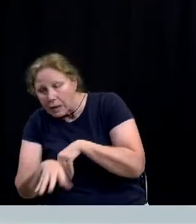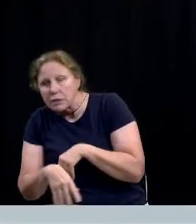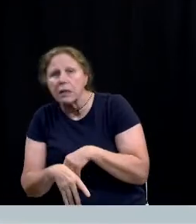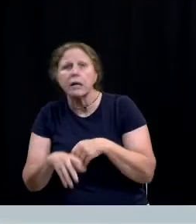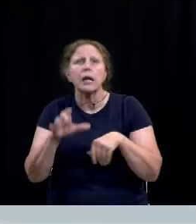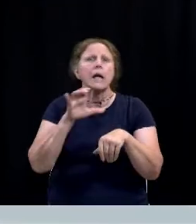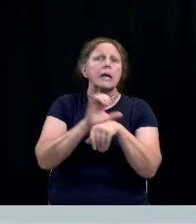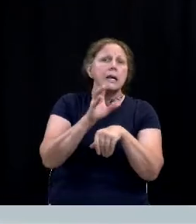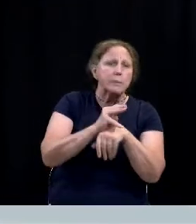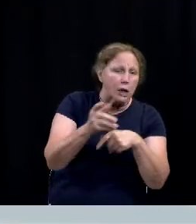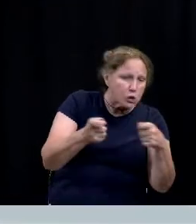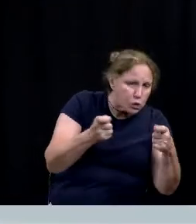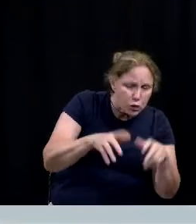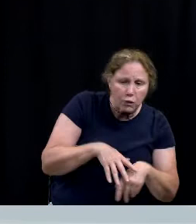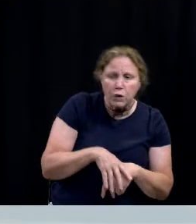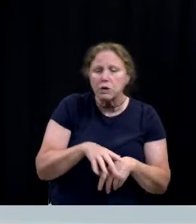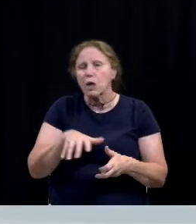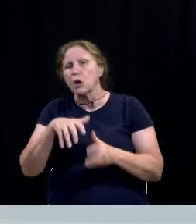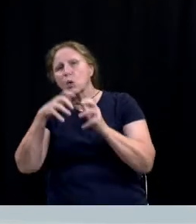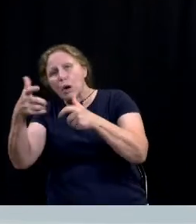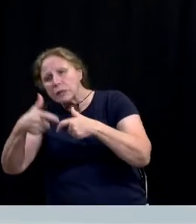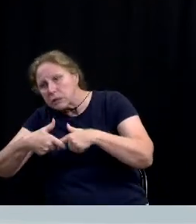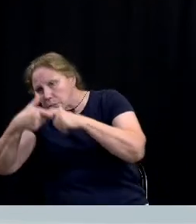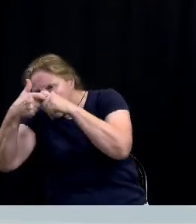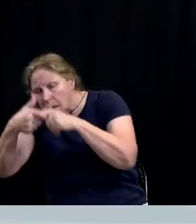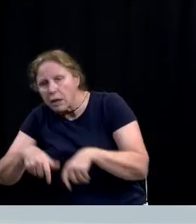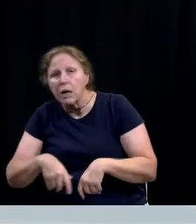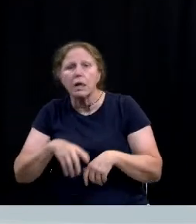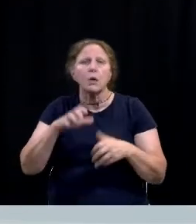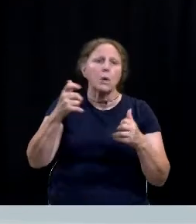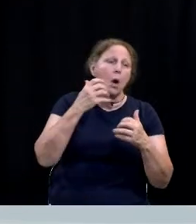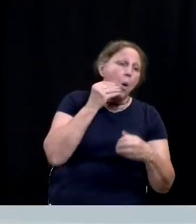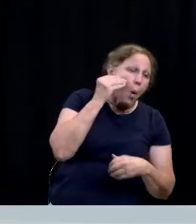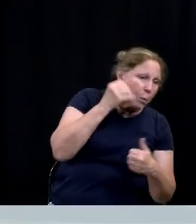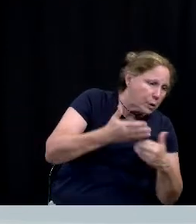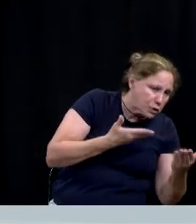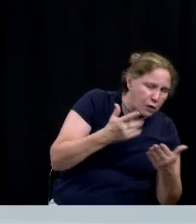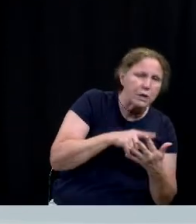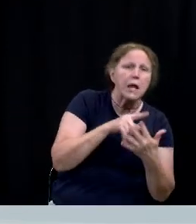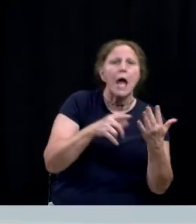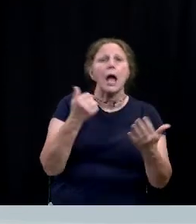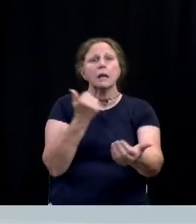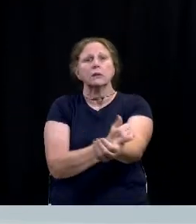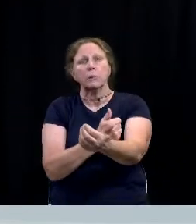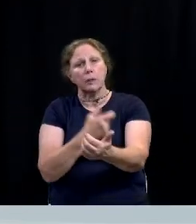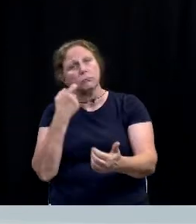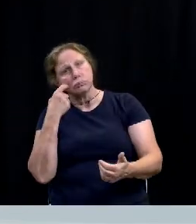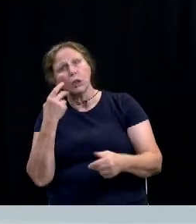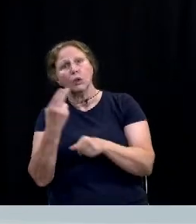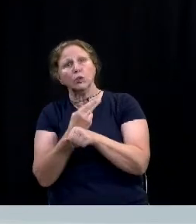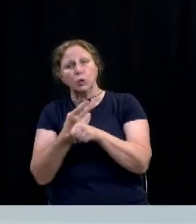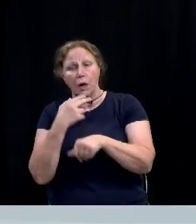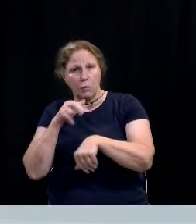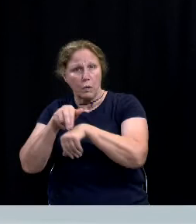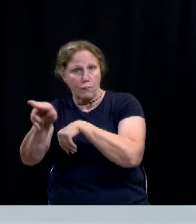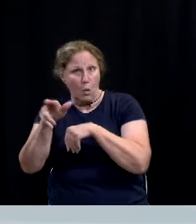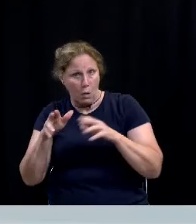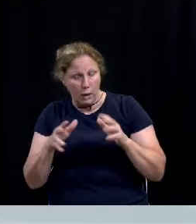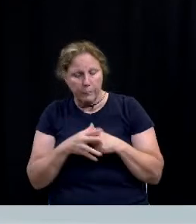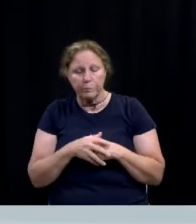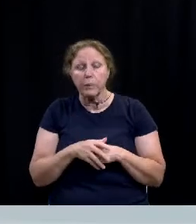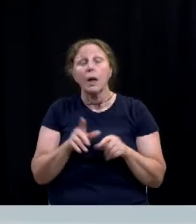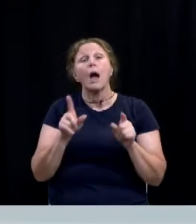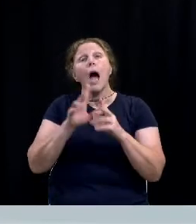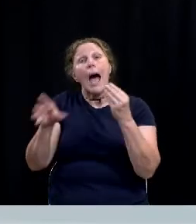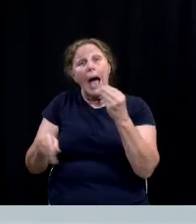services crisis respite crisis residential services and substance abuse screening and referral additional services will